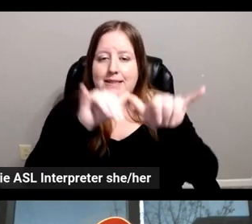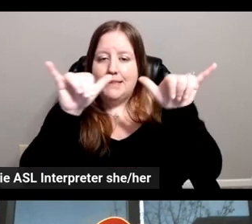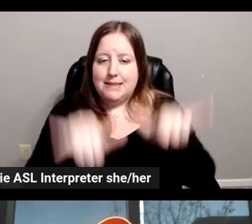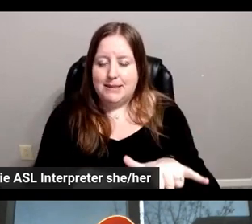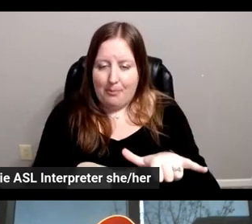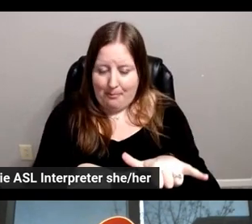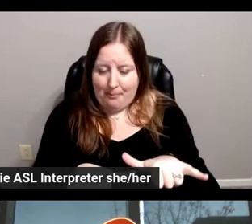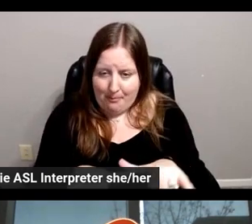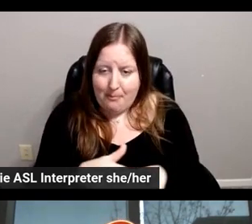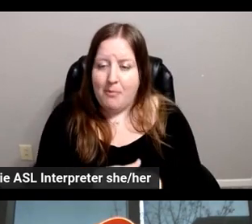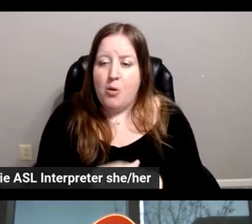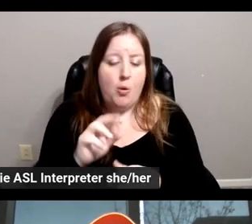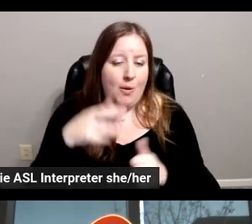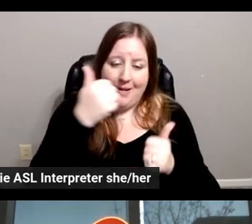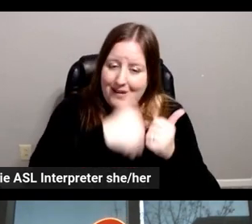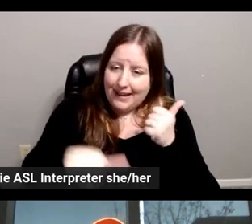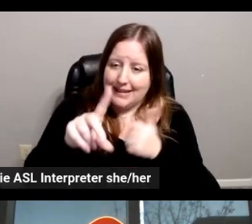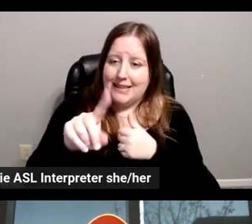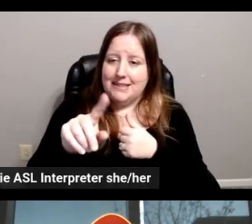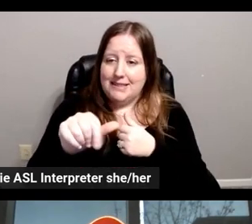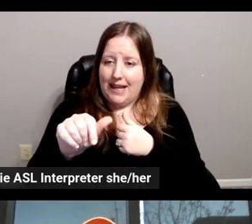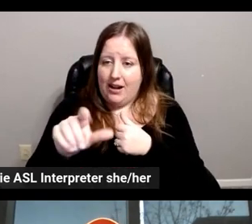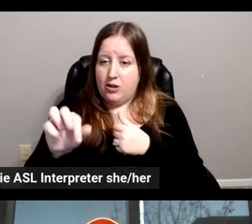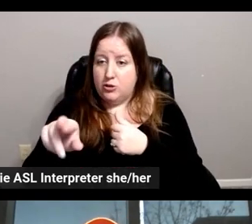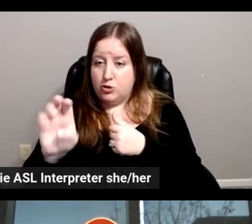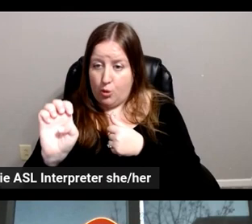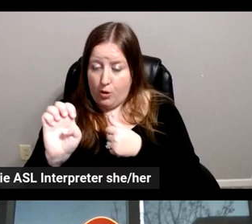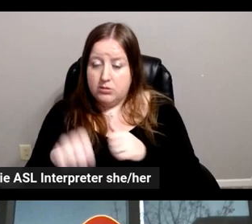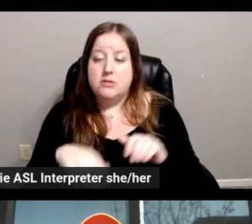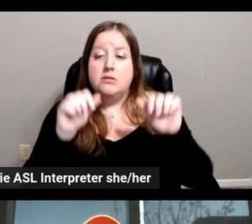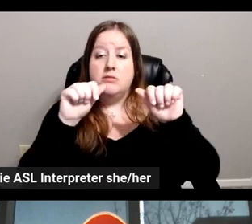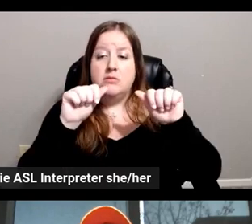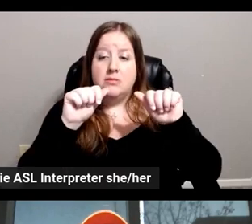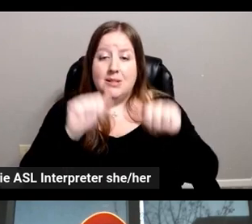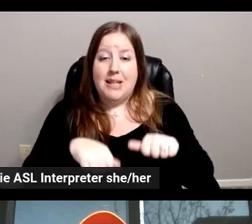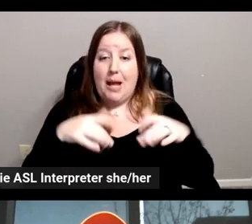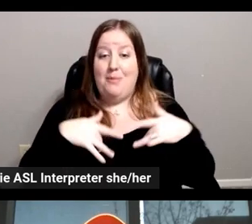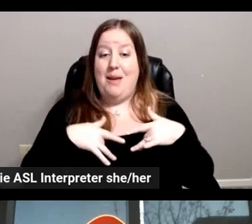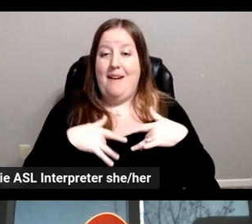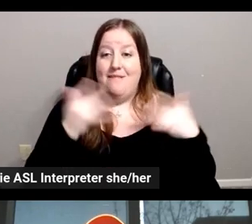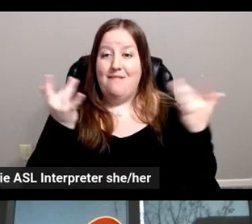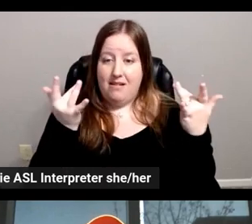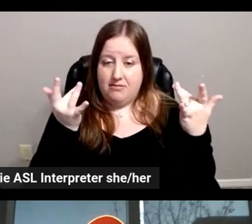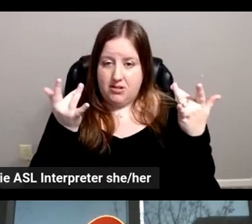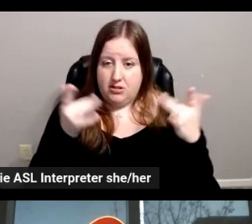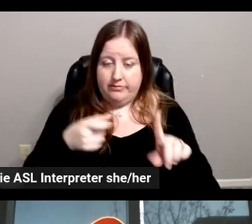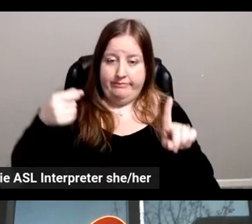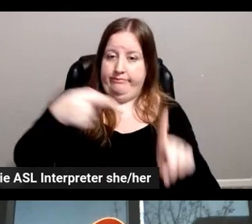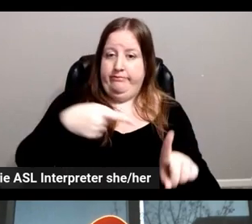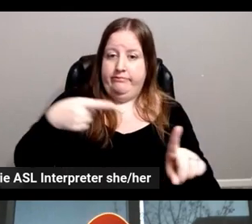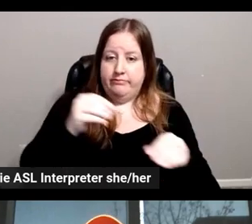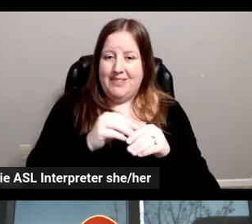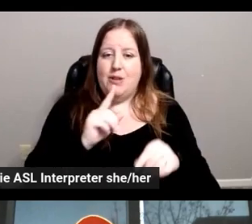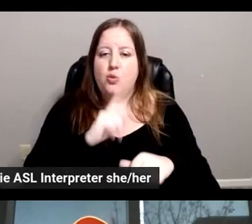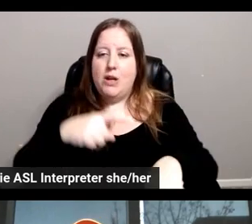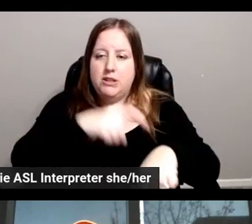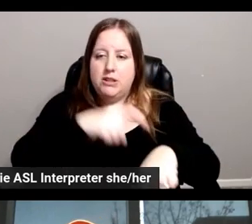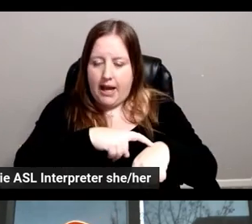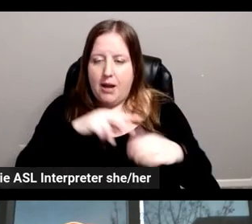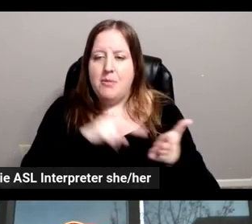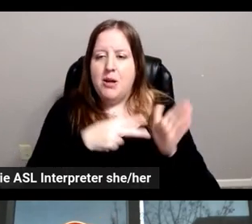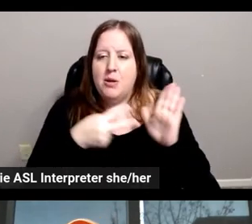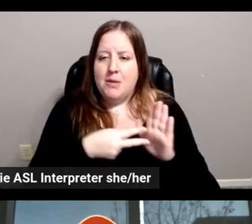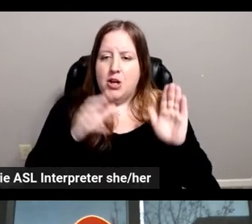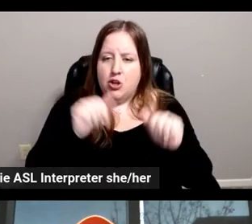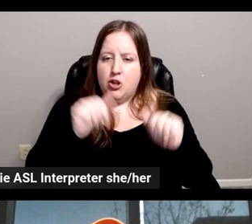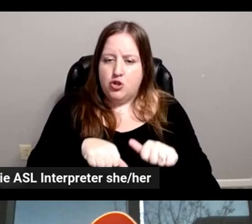any backend system or any data source can be basically an event producer in real time. And then you can broadcast